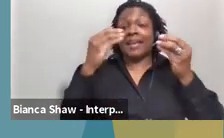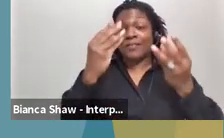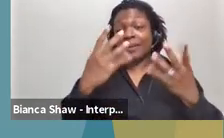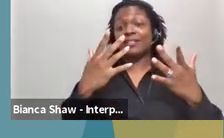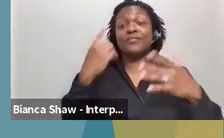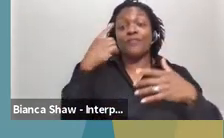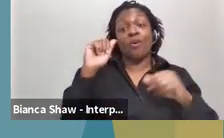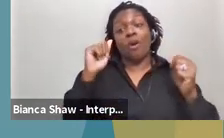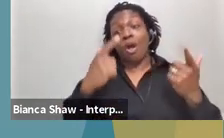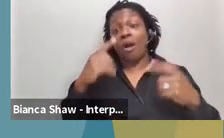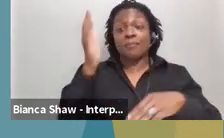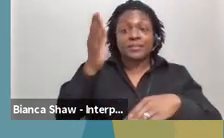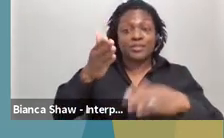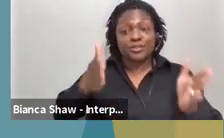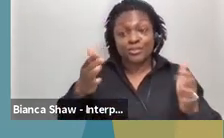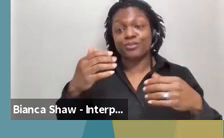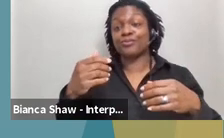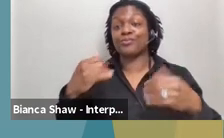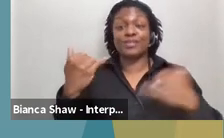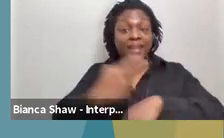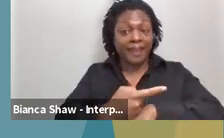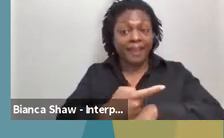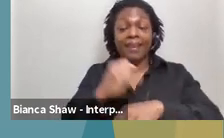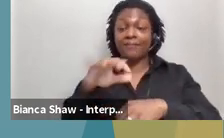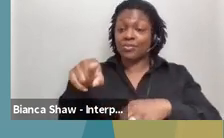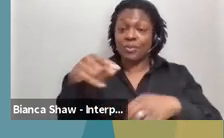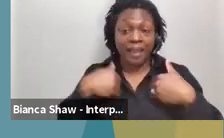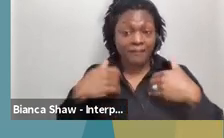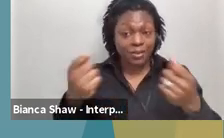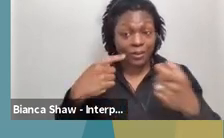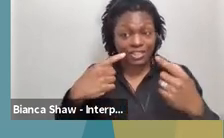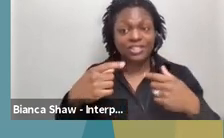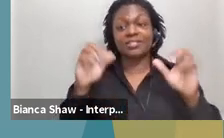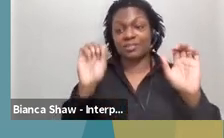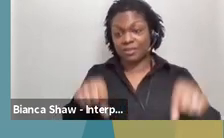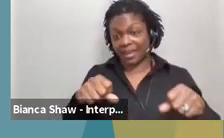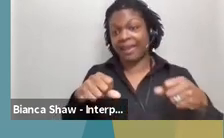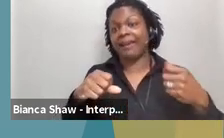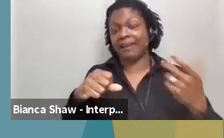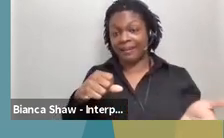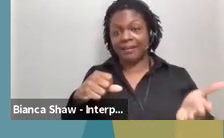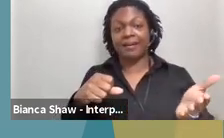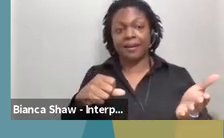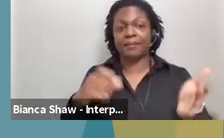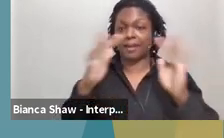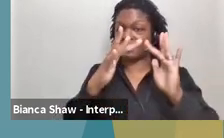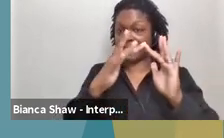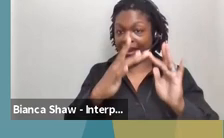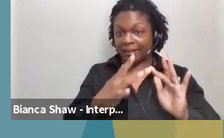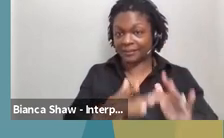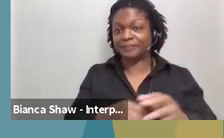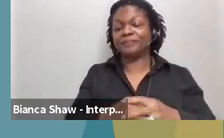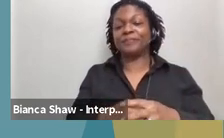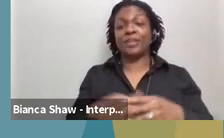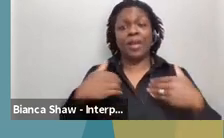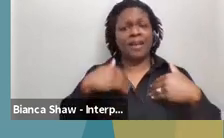today. Um, should you have questions? And it does look like we have about five minutes left Bambi.